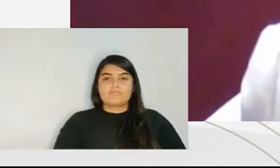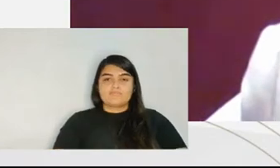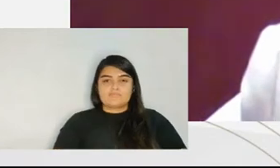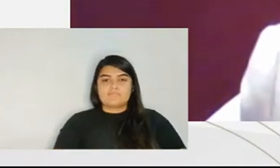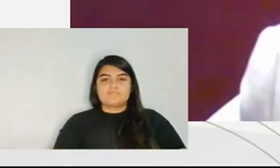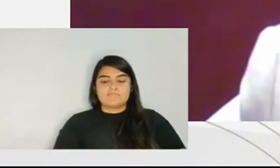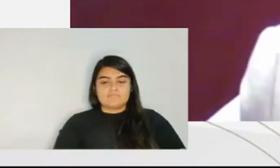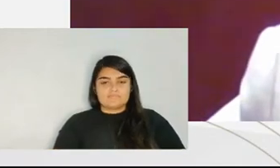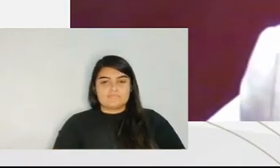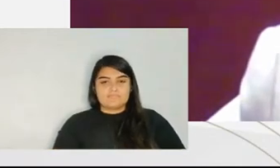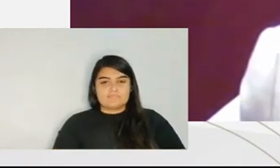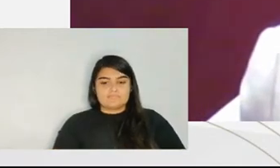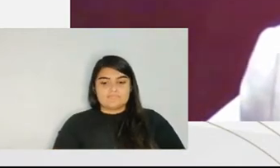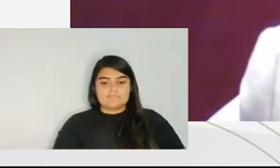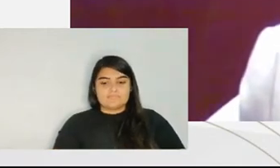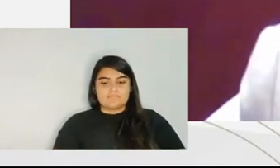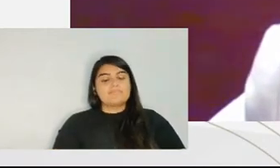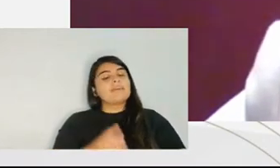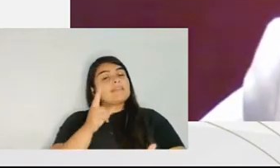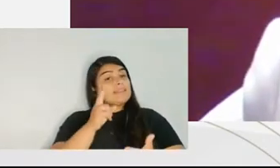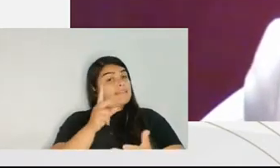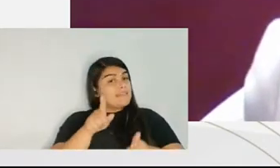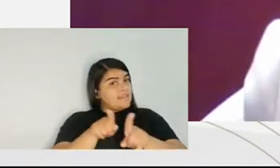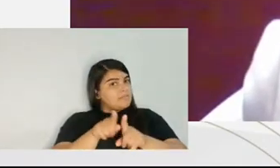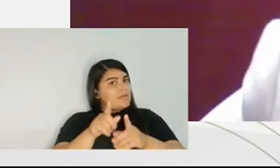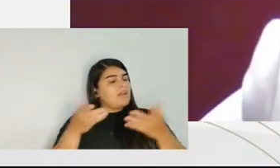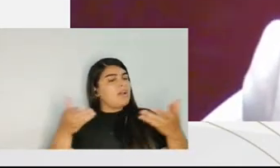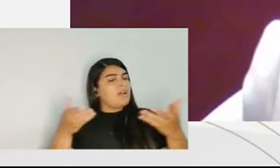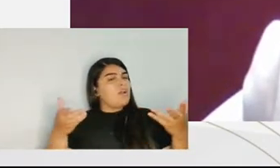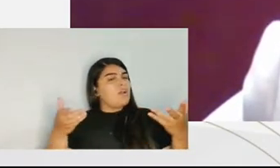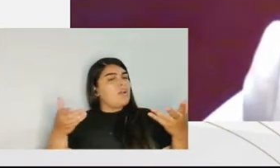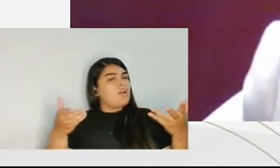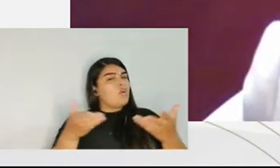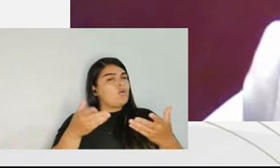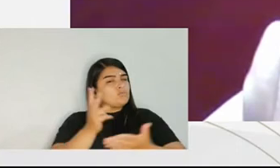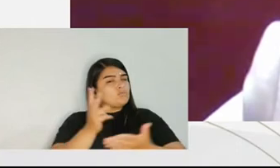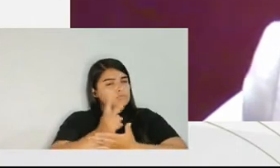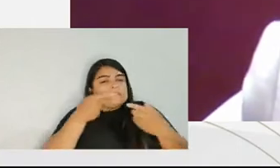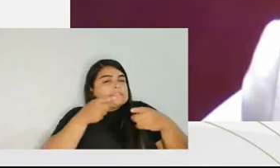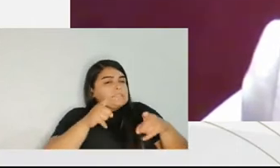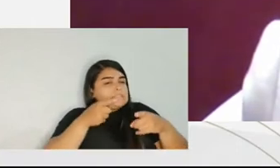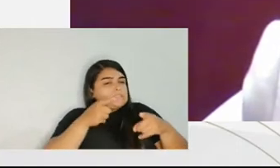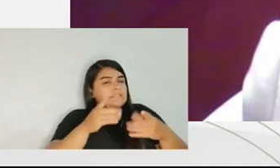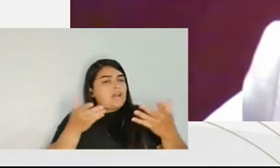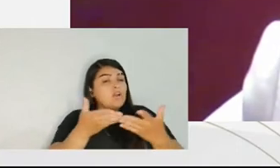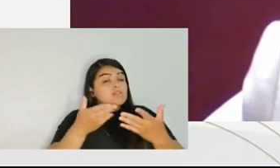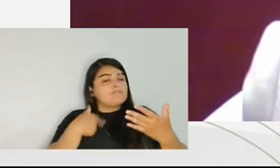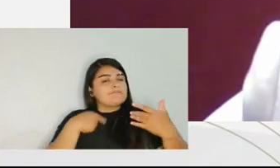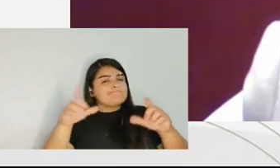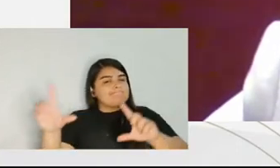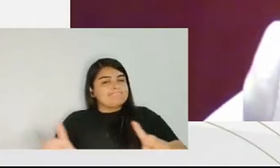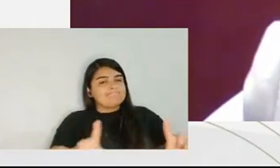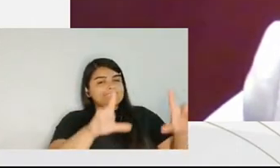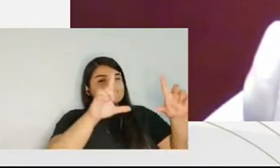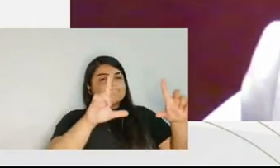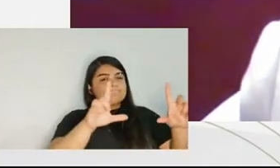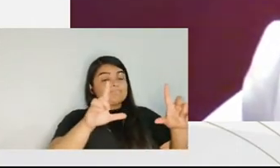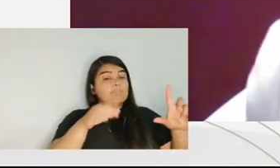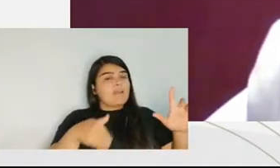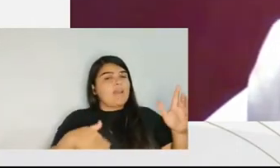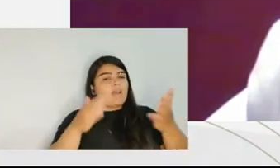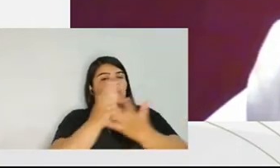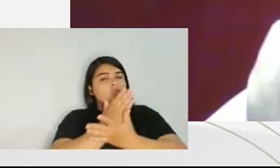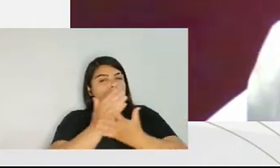Sorry. So, you know, really spicing our dialogue up, I'm going